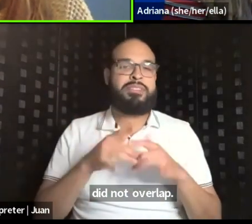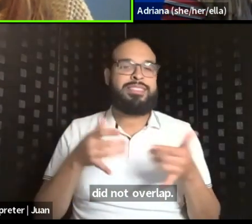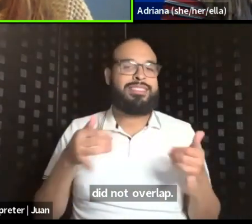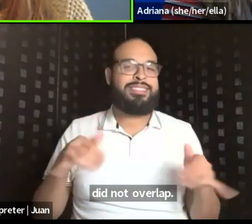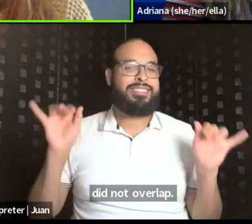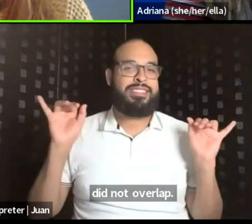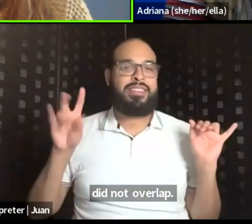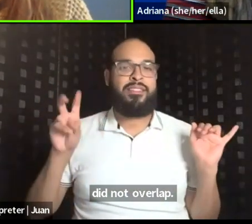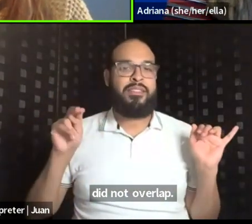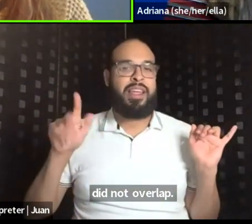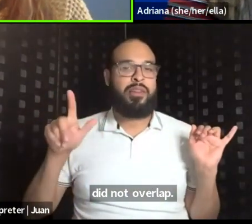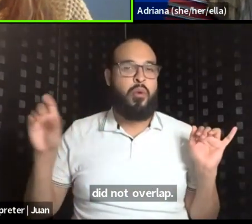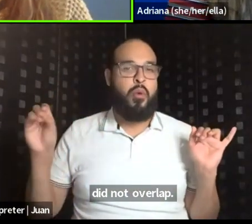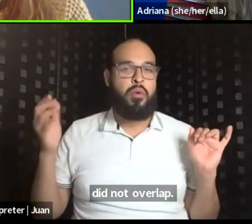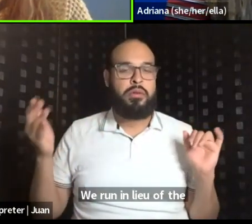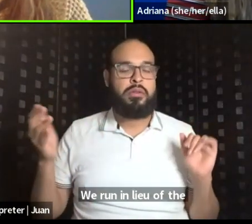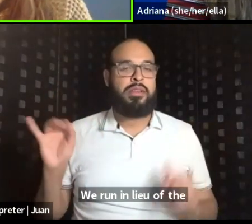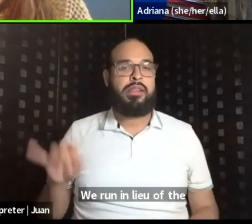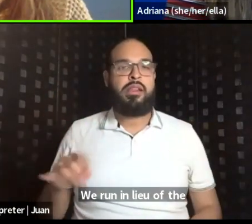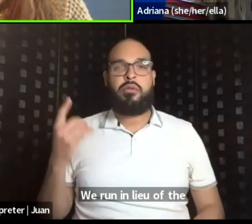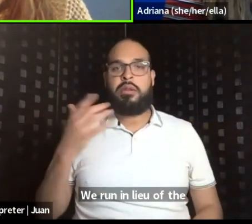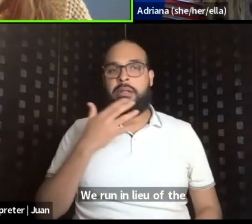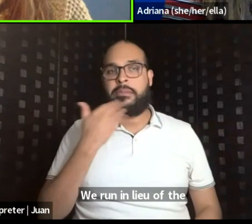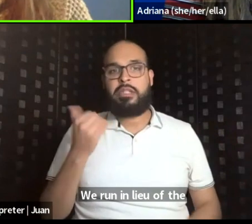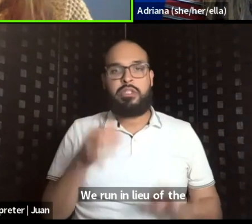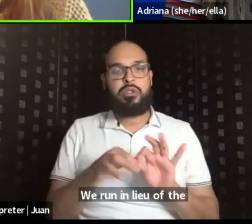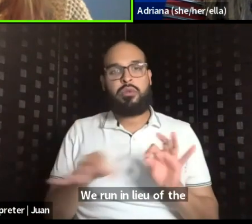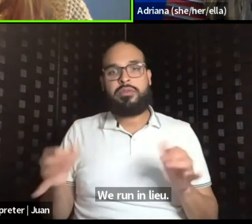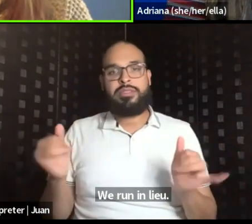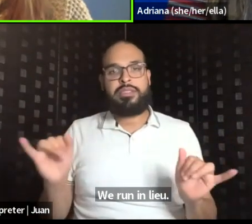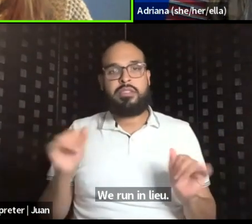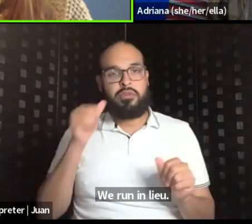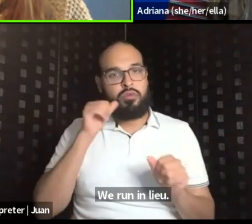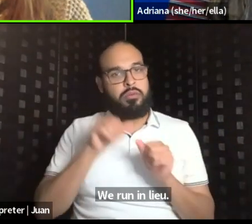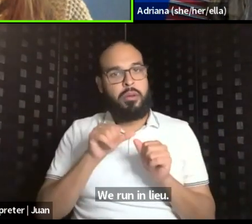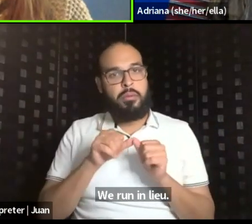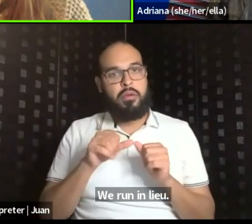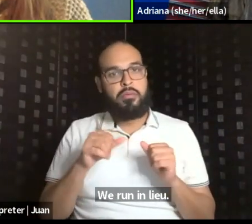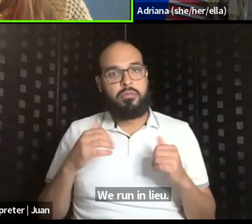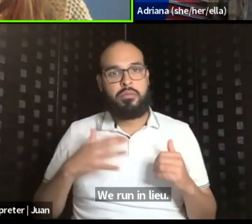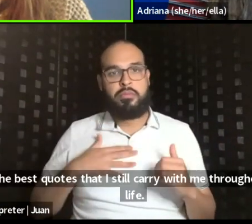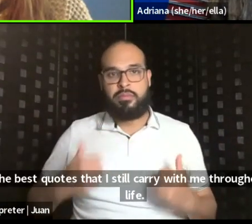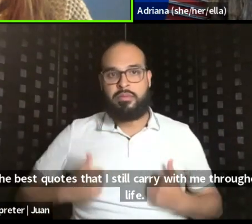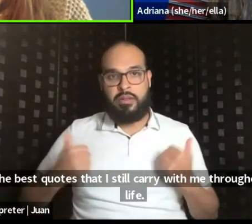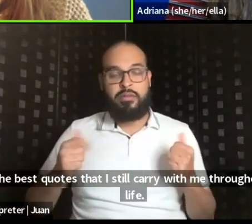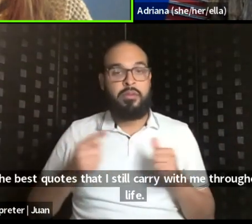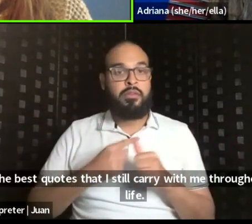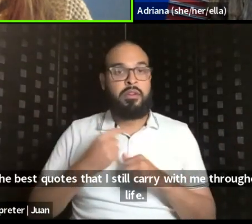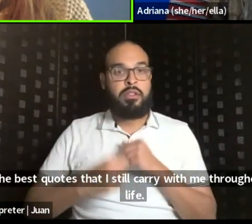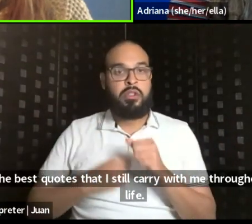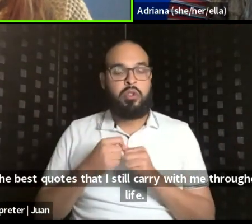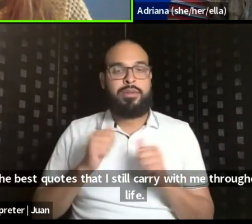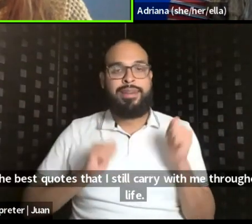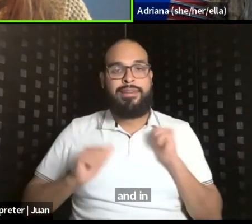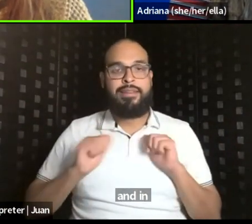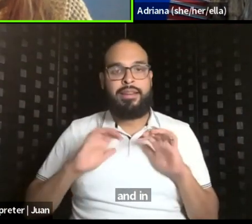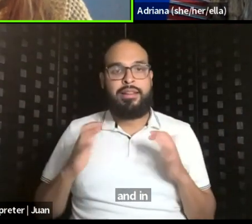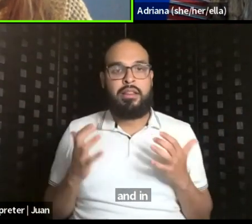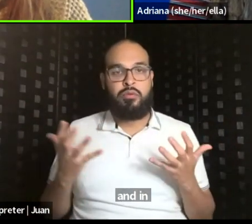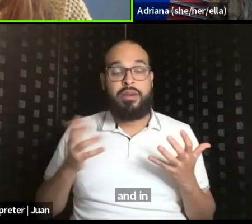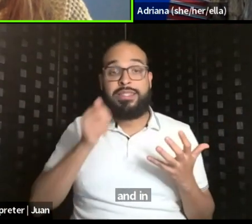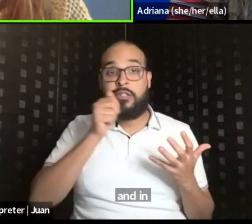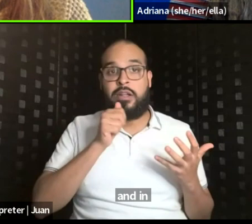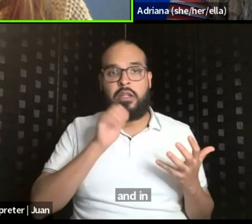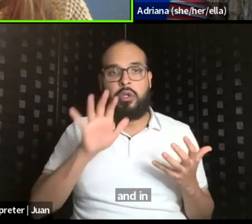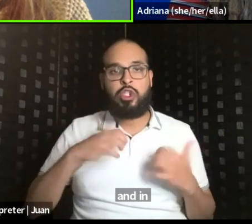Van Loo. Um, one of the best quotes that I still carry with me throughout my life, uh, in our first year acting class was tolerate your